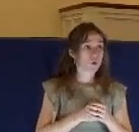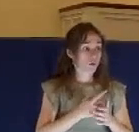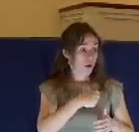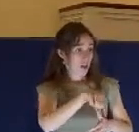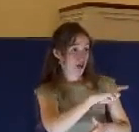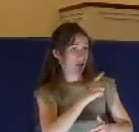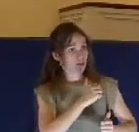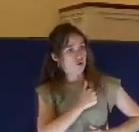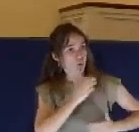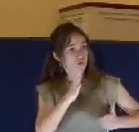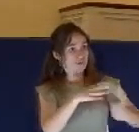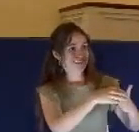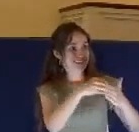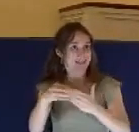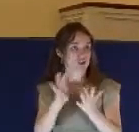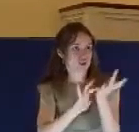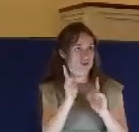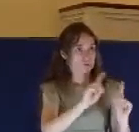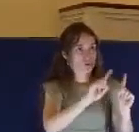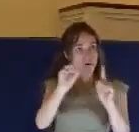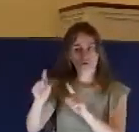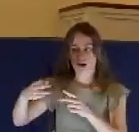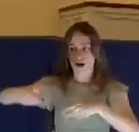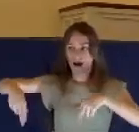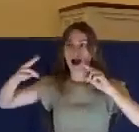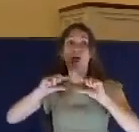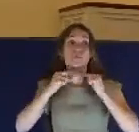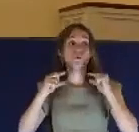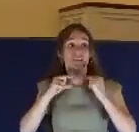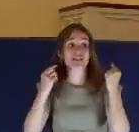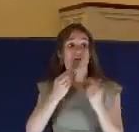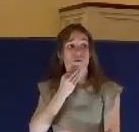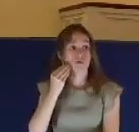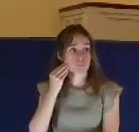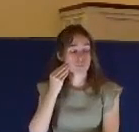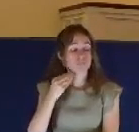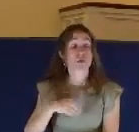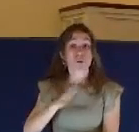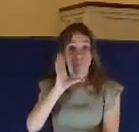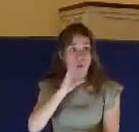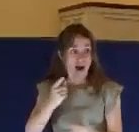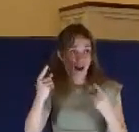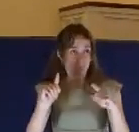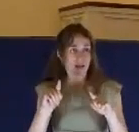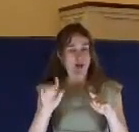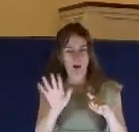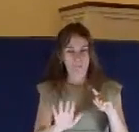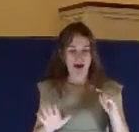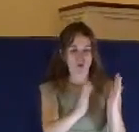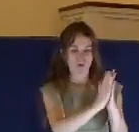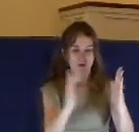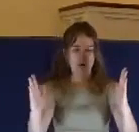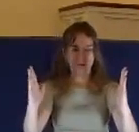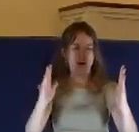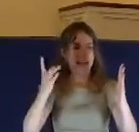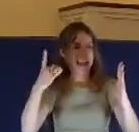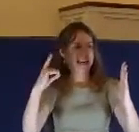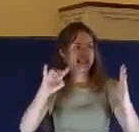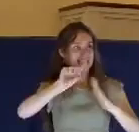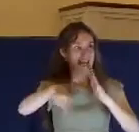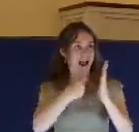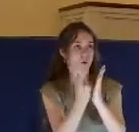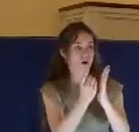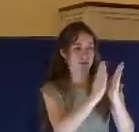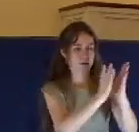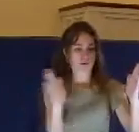the palace of Caiaphas, the high priest. Now, what's going to happen in the span of 18 hours? Jesus is going to have two trials. There's going to be